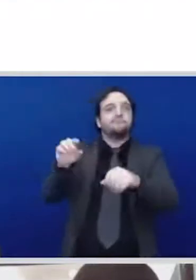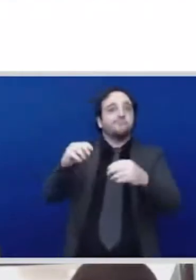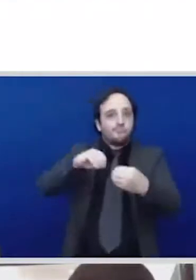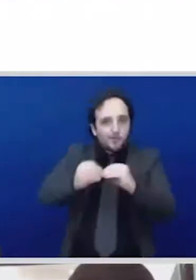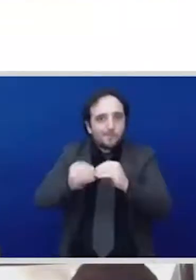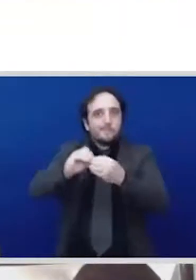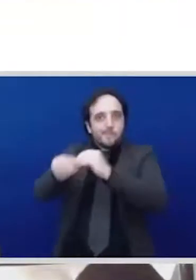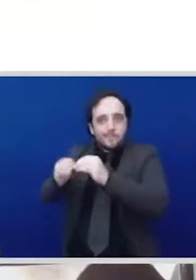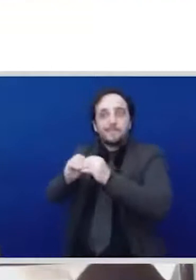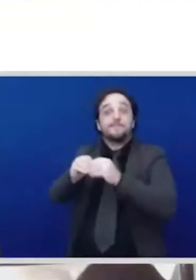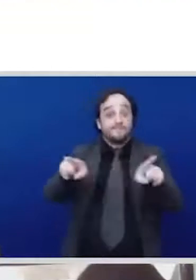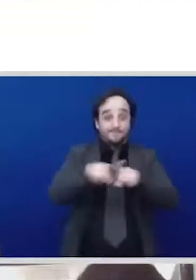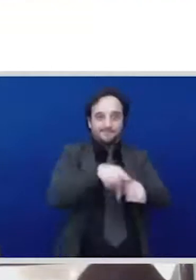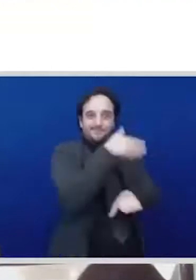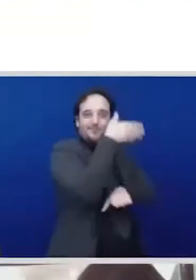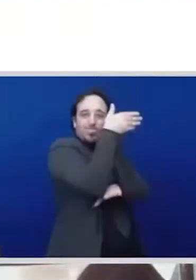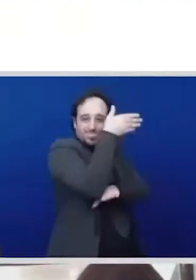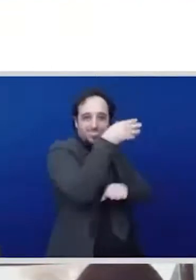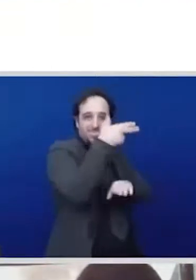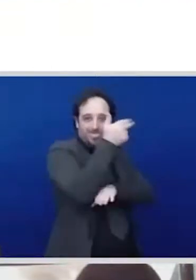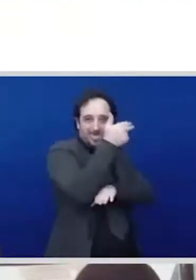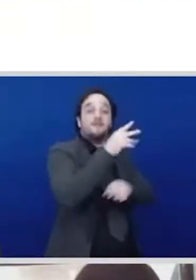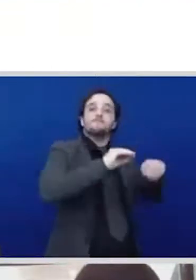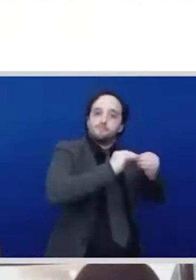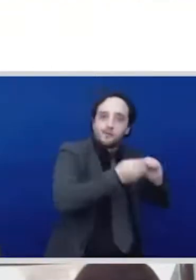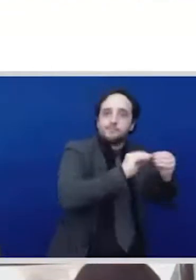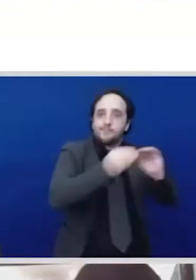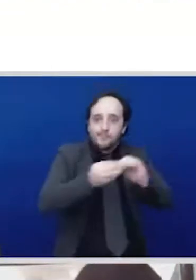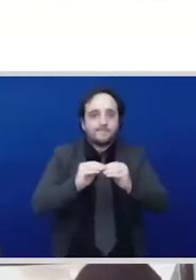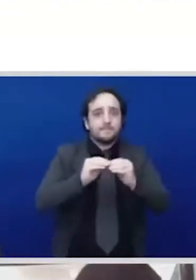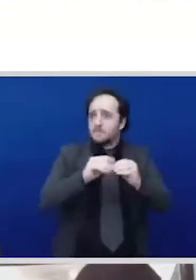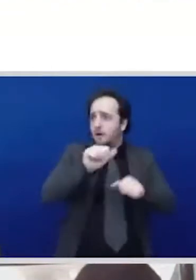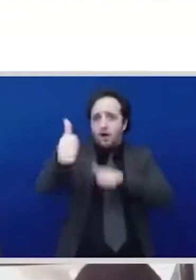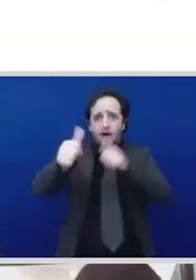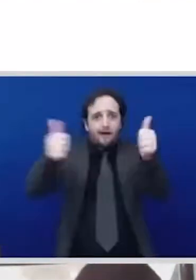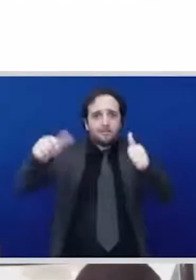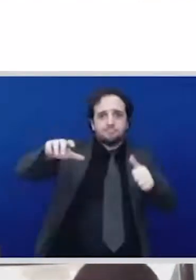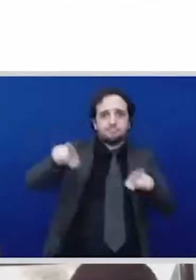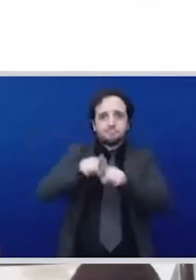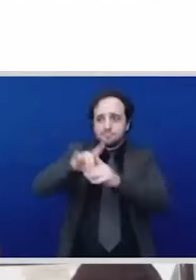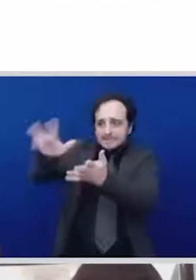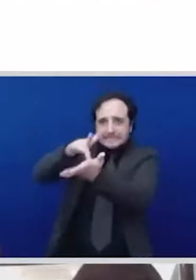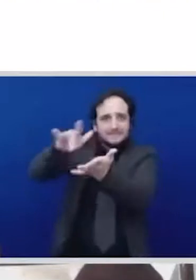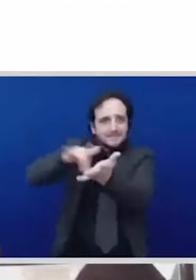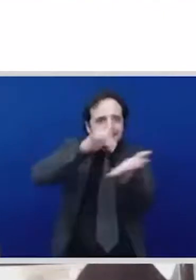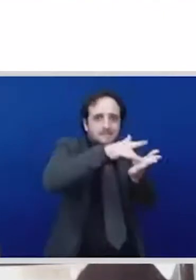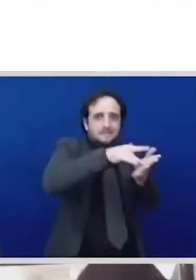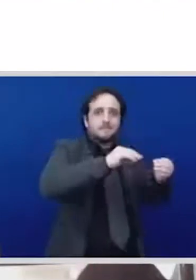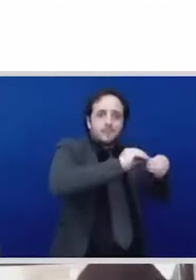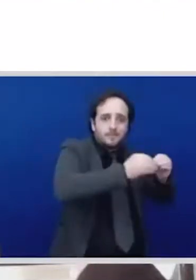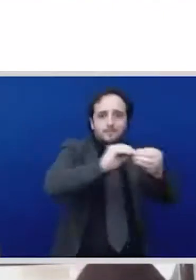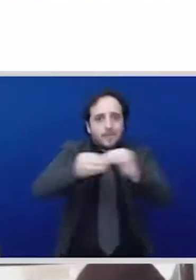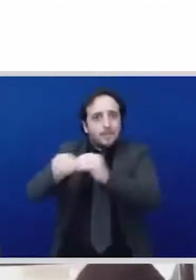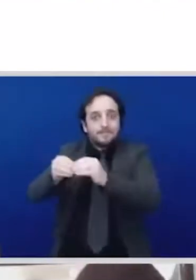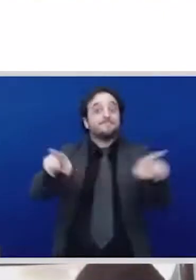you know the tourism SOEs are the third largest hit SOE companies right next to male-dominated